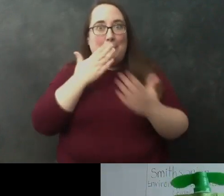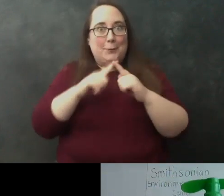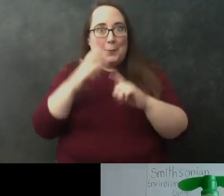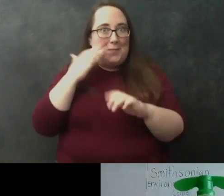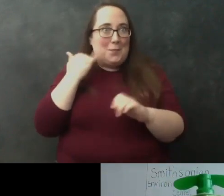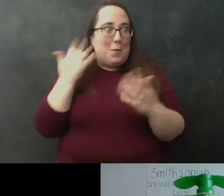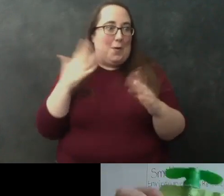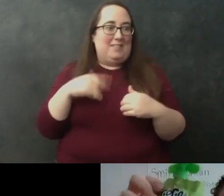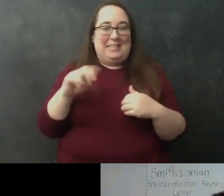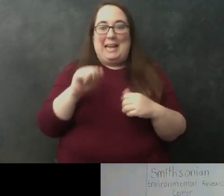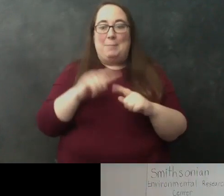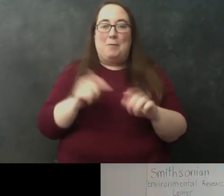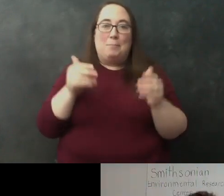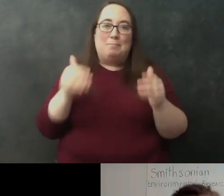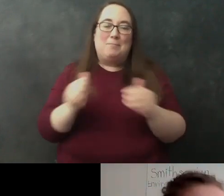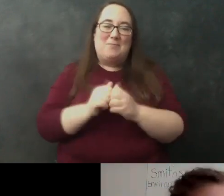in it before we get started